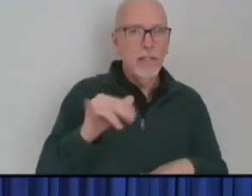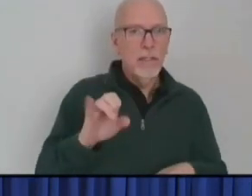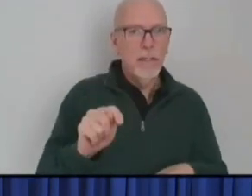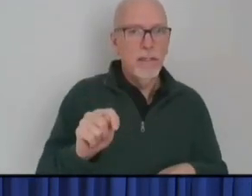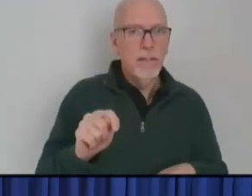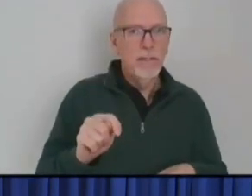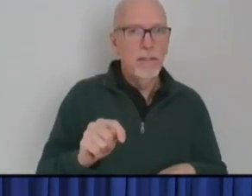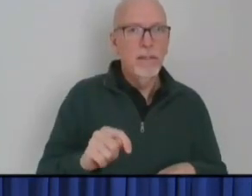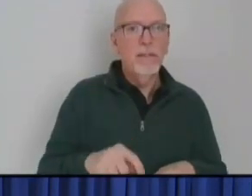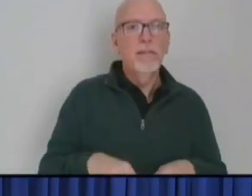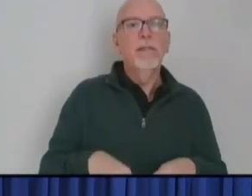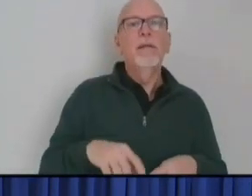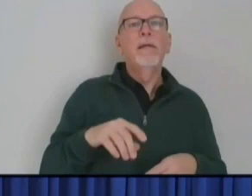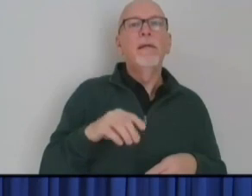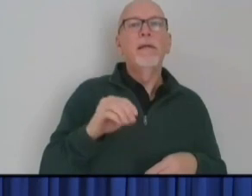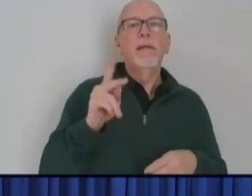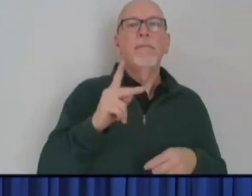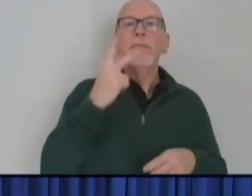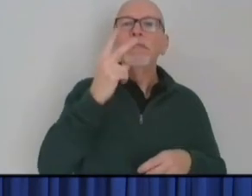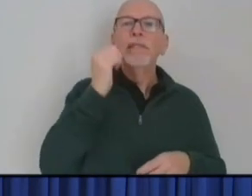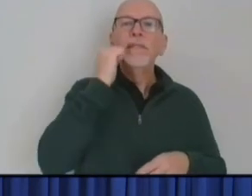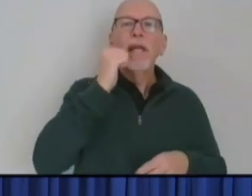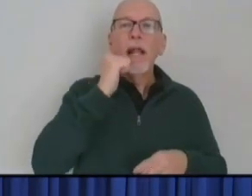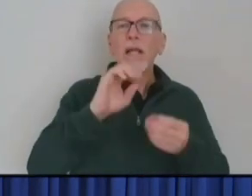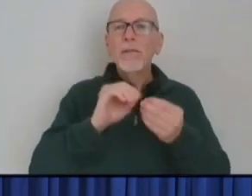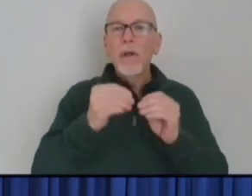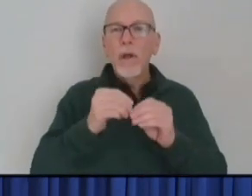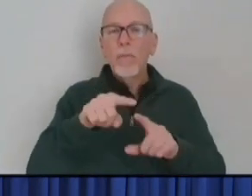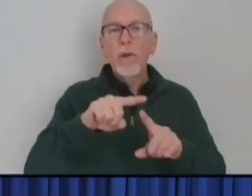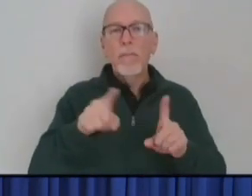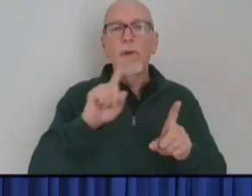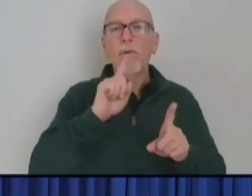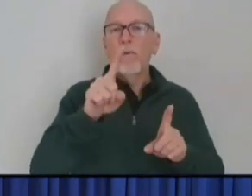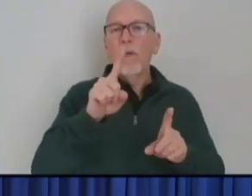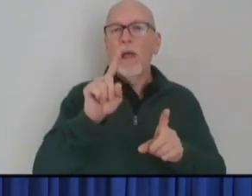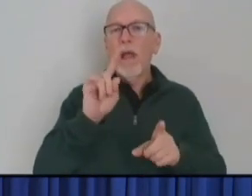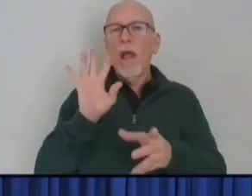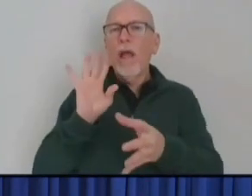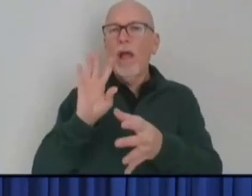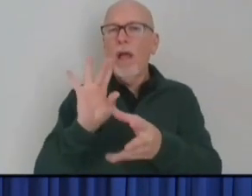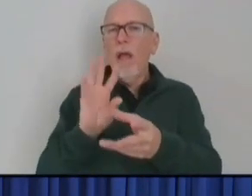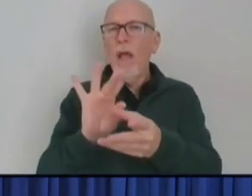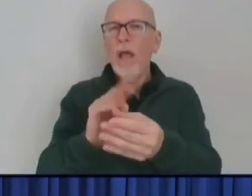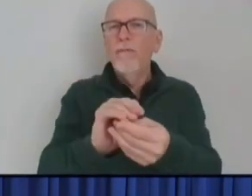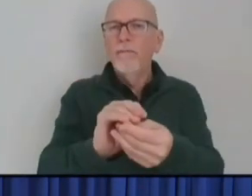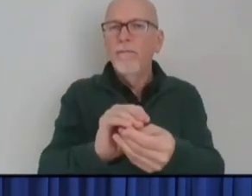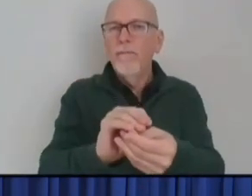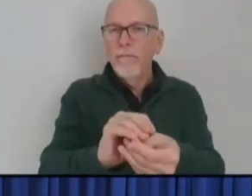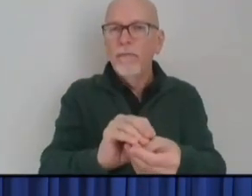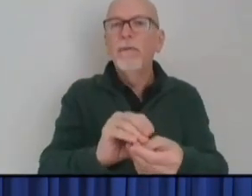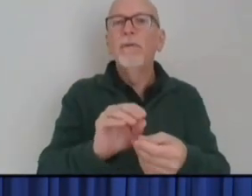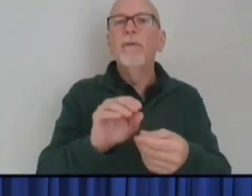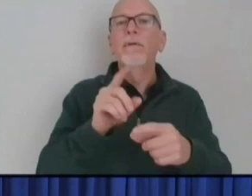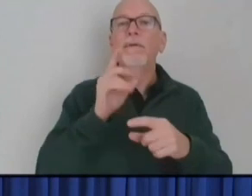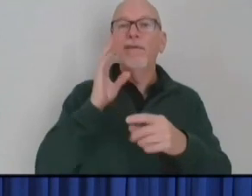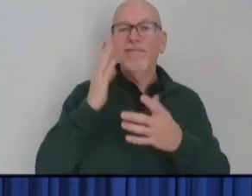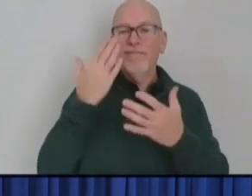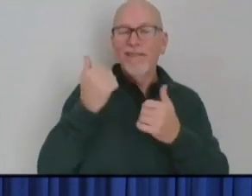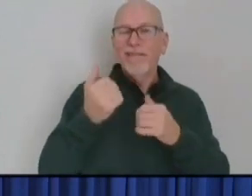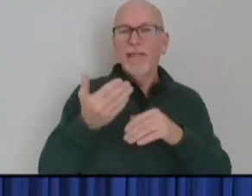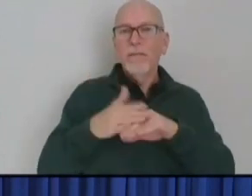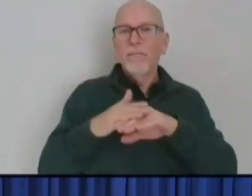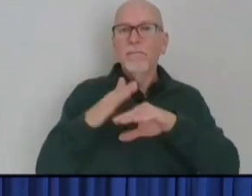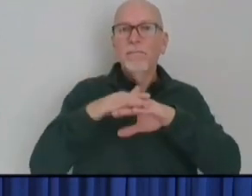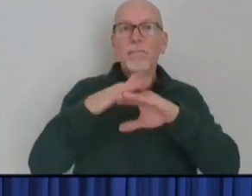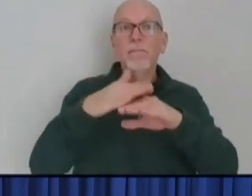people see daily numbers, but it's the additive effect, it's on top of. So while some may be